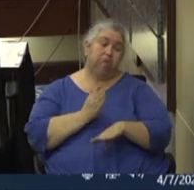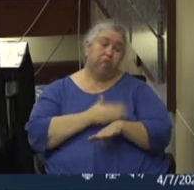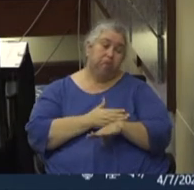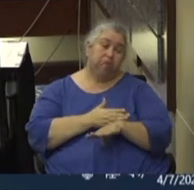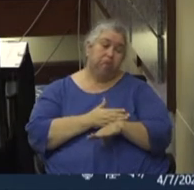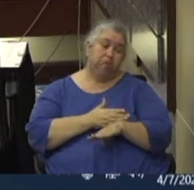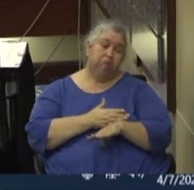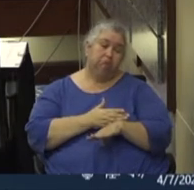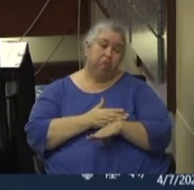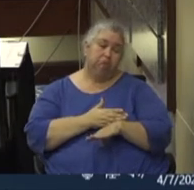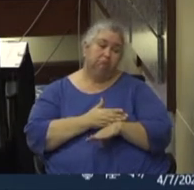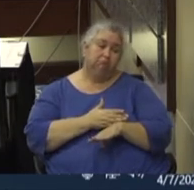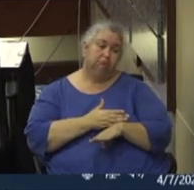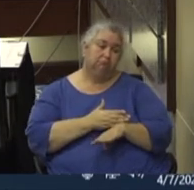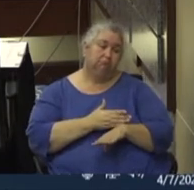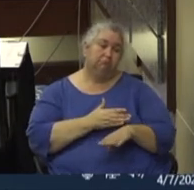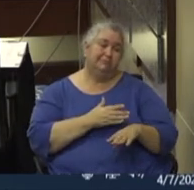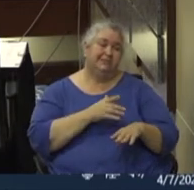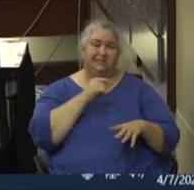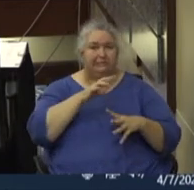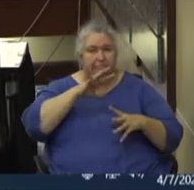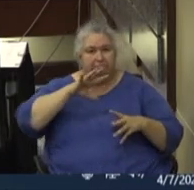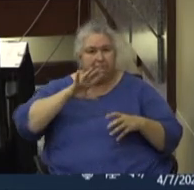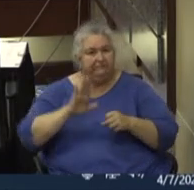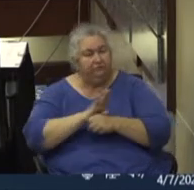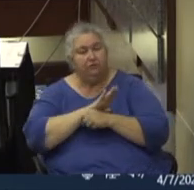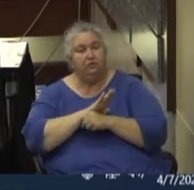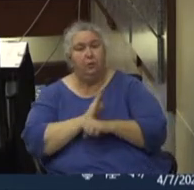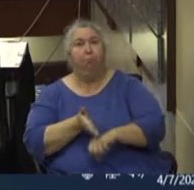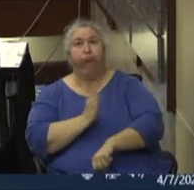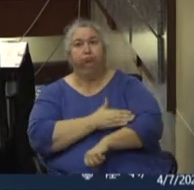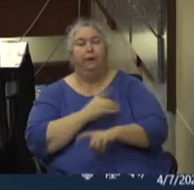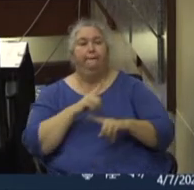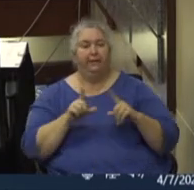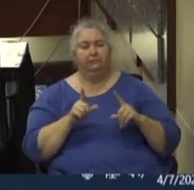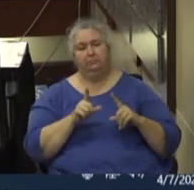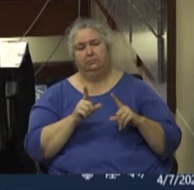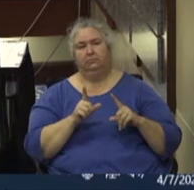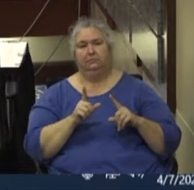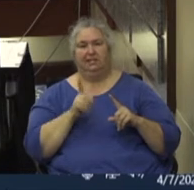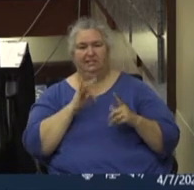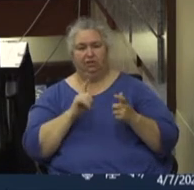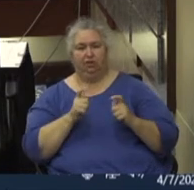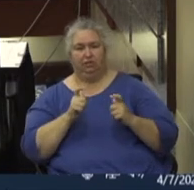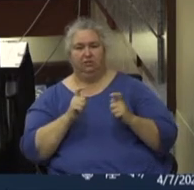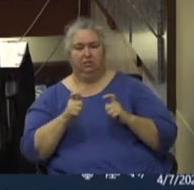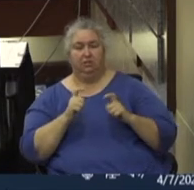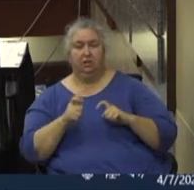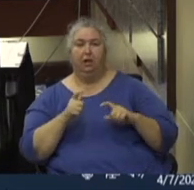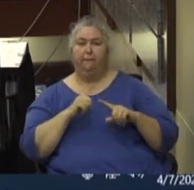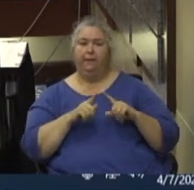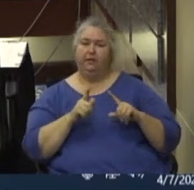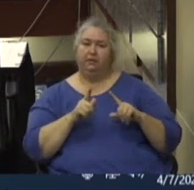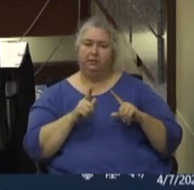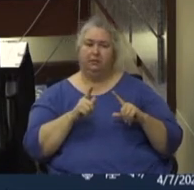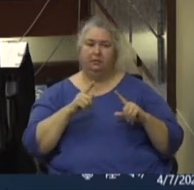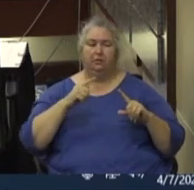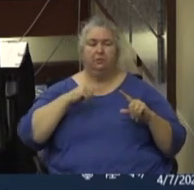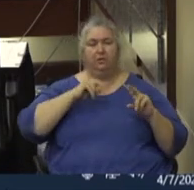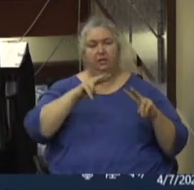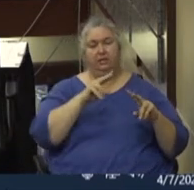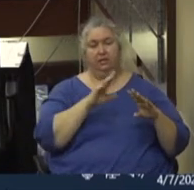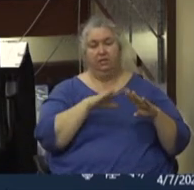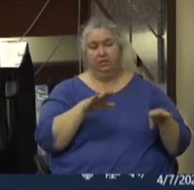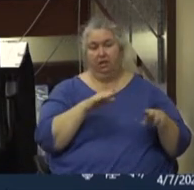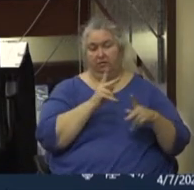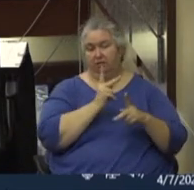any means because again, like I said, this will evolve. But when we, we broke down the, for the childcare for the essential workers, you know,